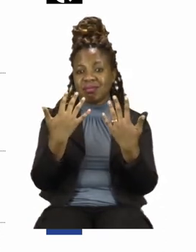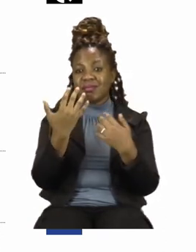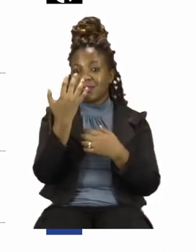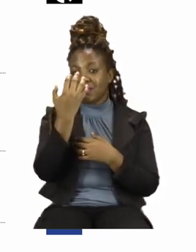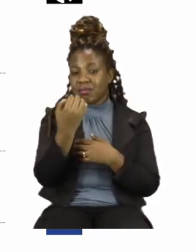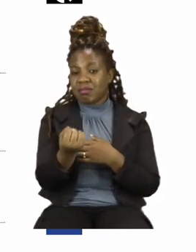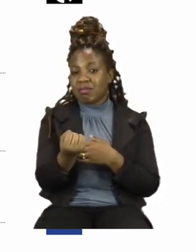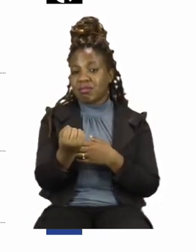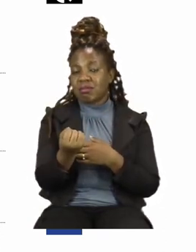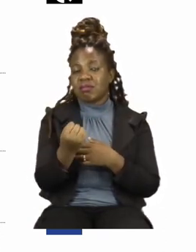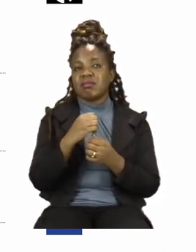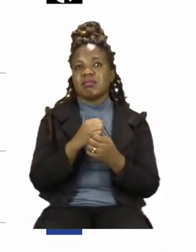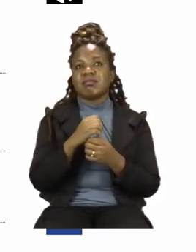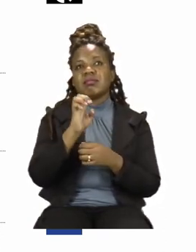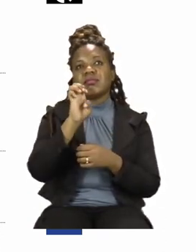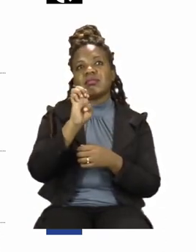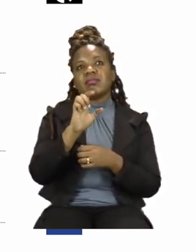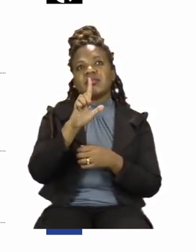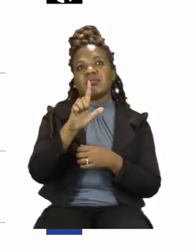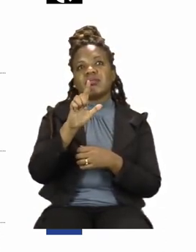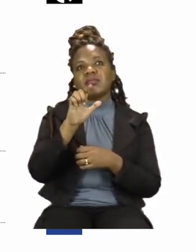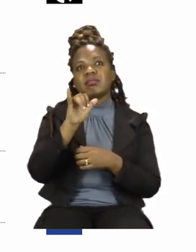have clean hands?